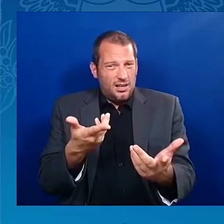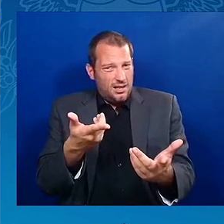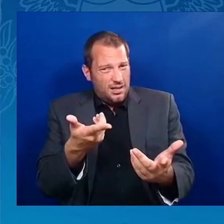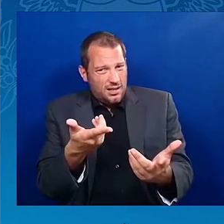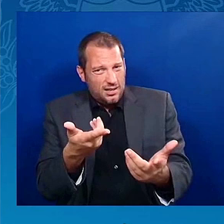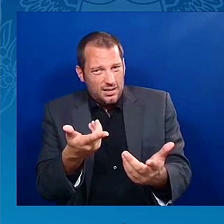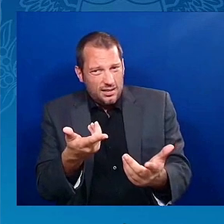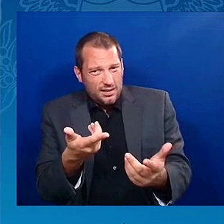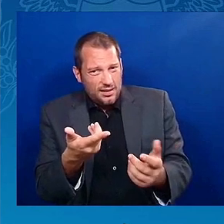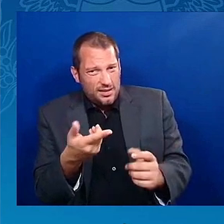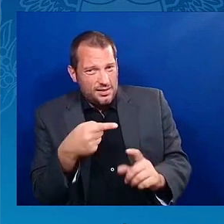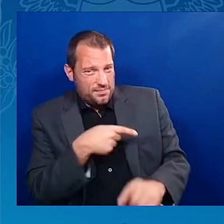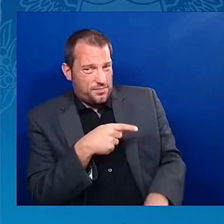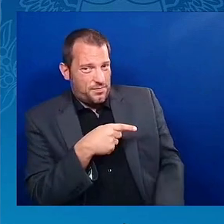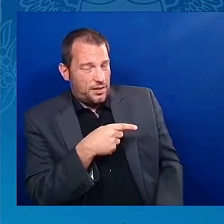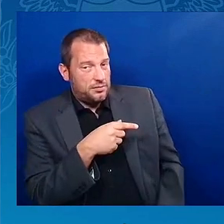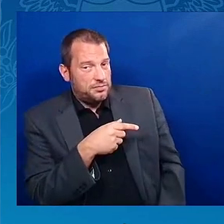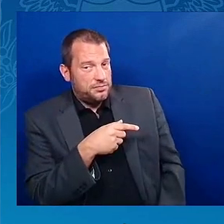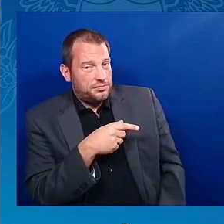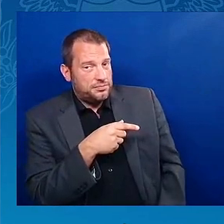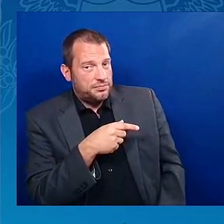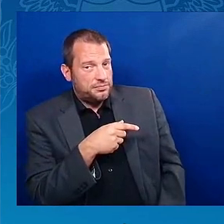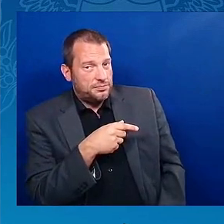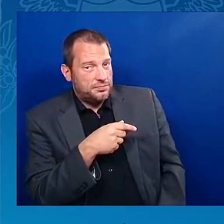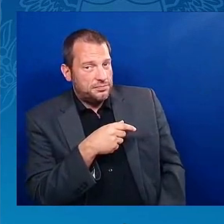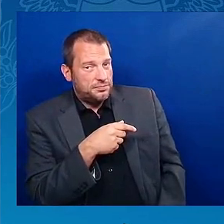So that's a nice exchange.